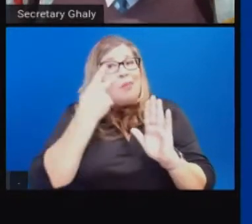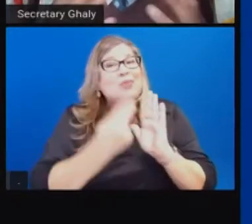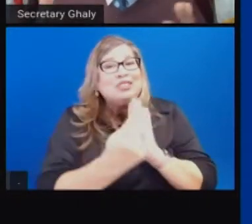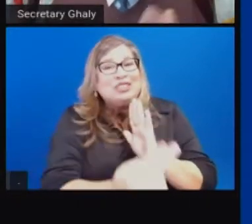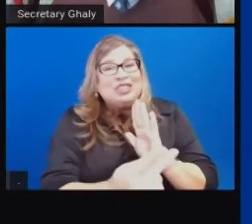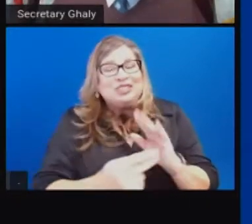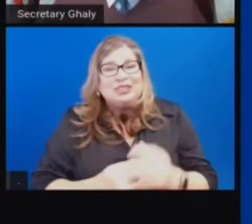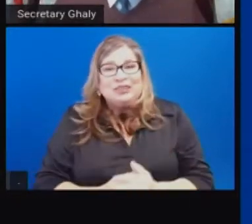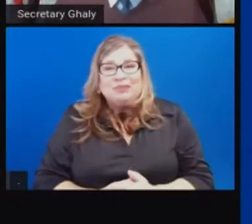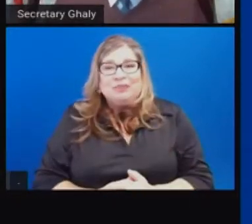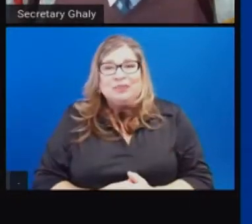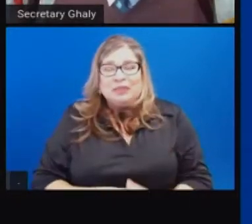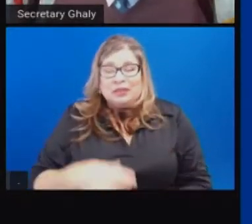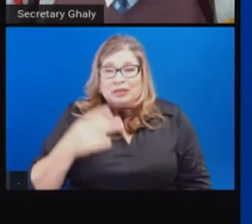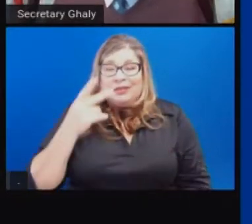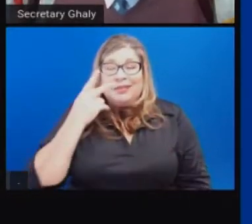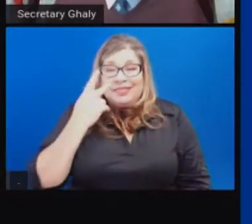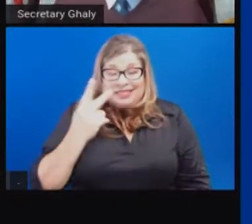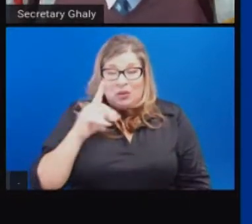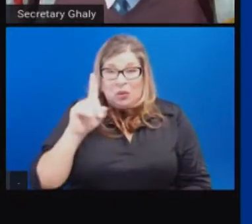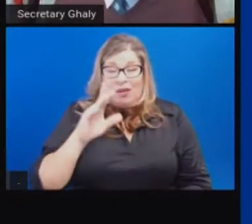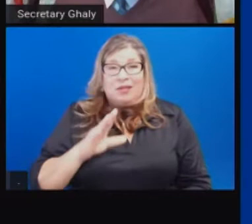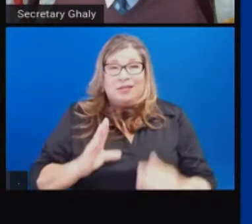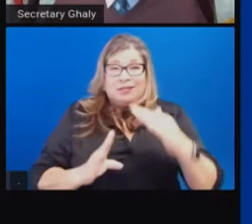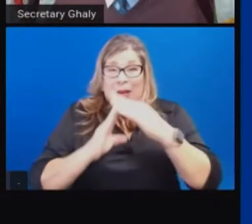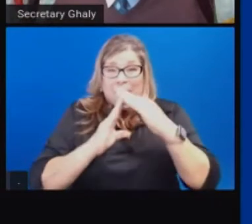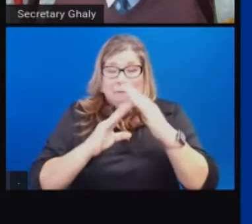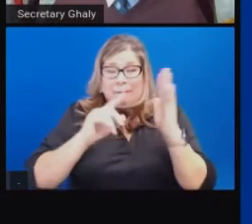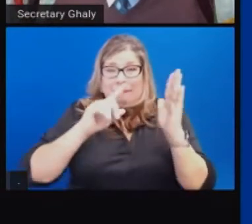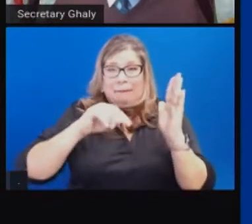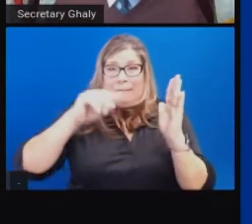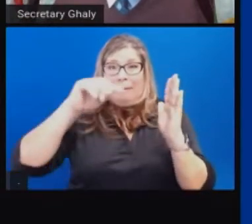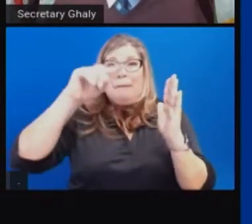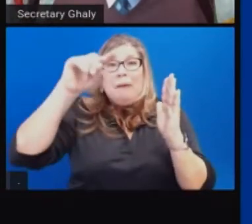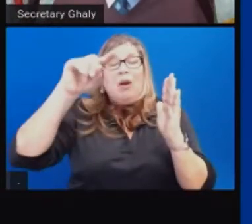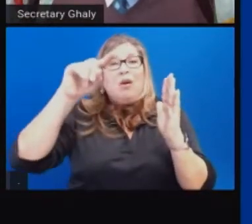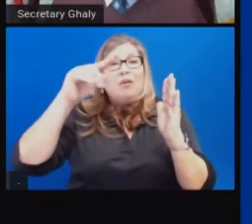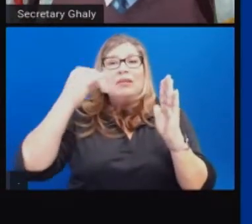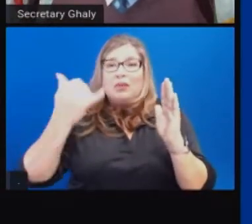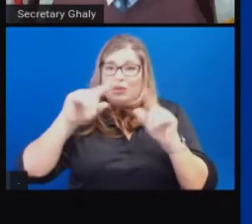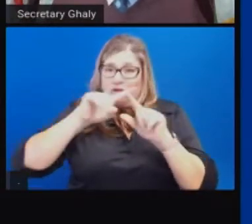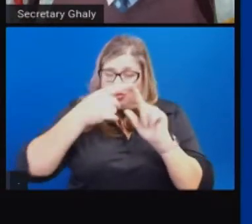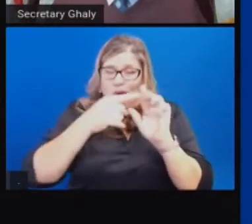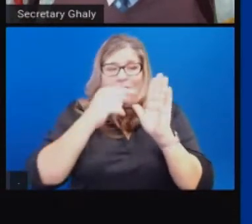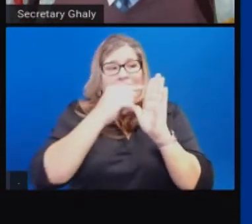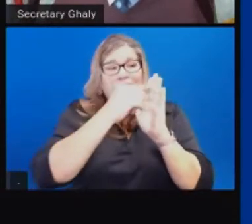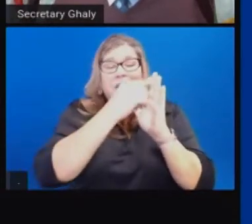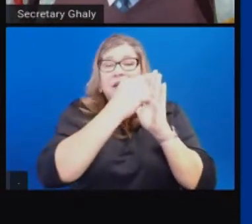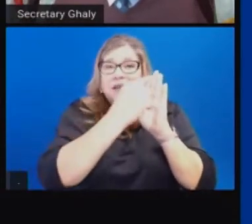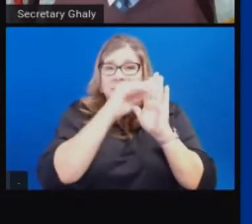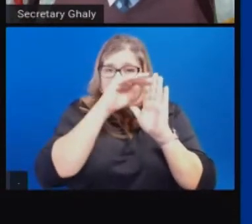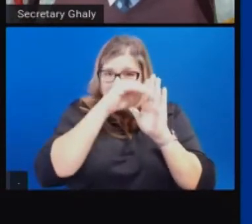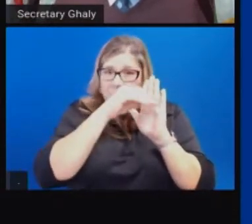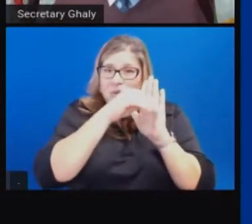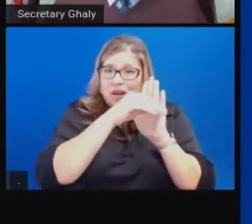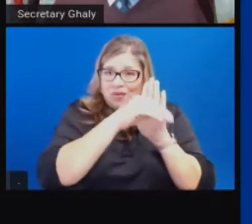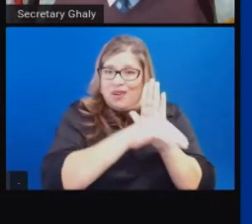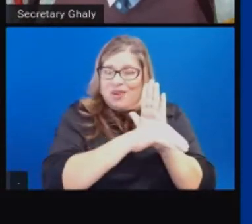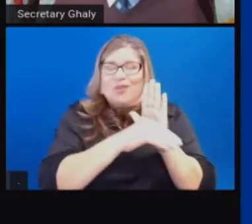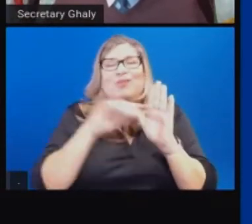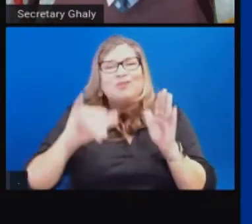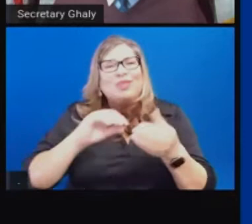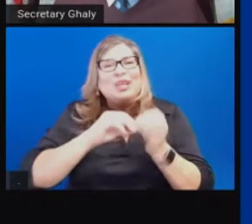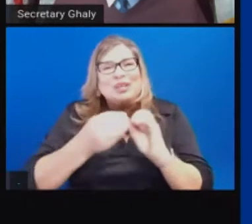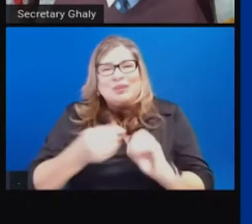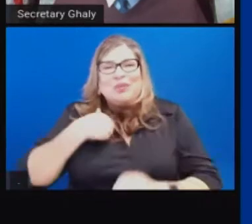mountain-looking graph, you can see that it's already started to come down in our actuals. Those are the numbers that we present to you each and